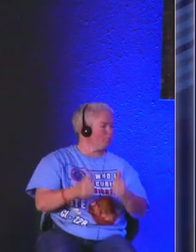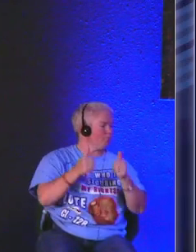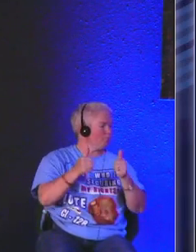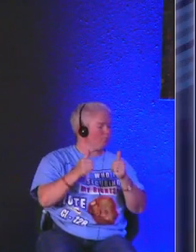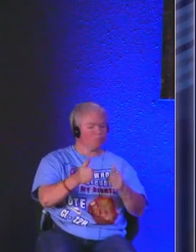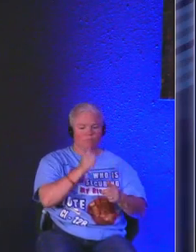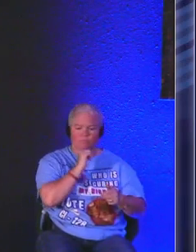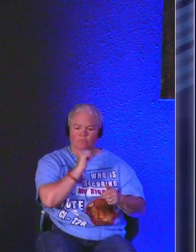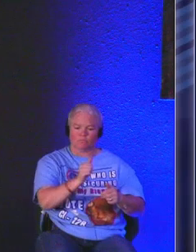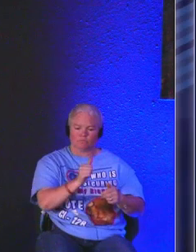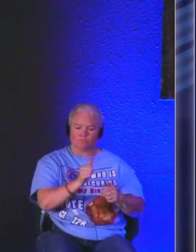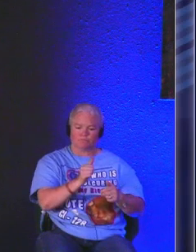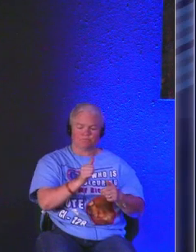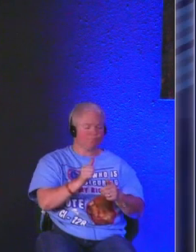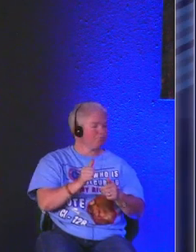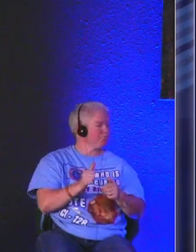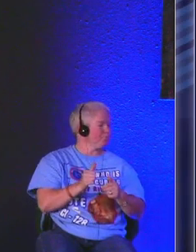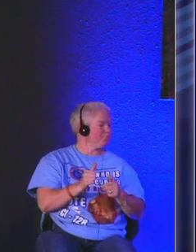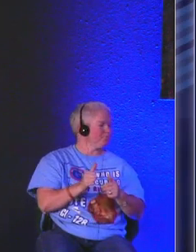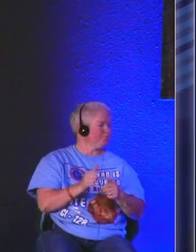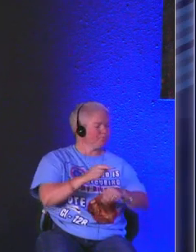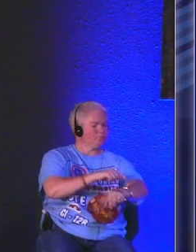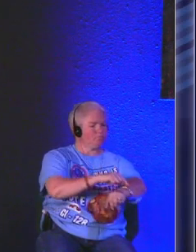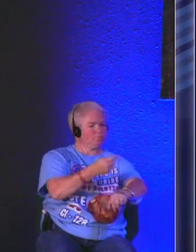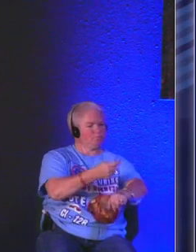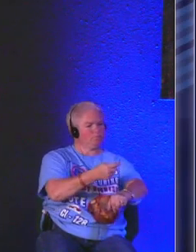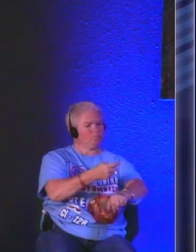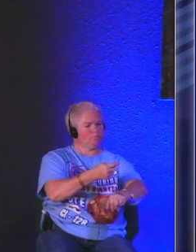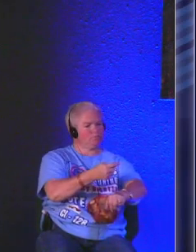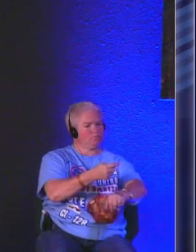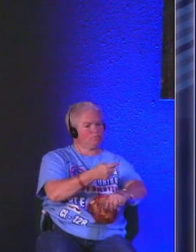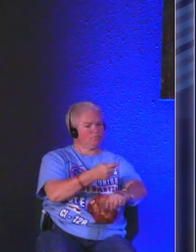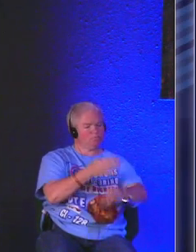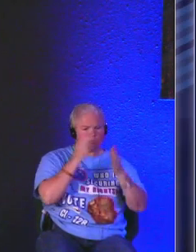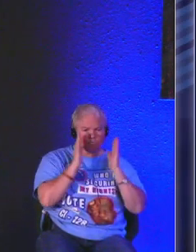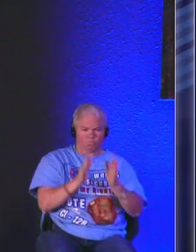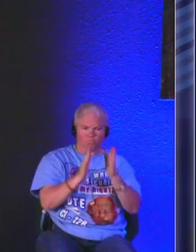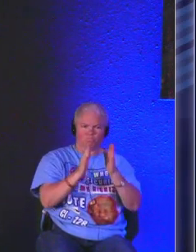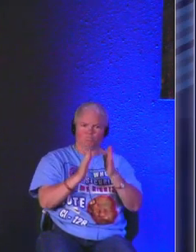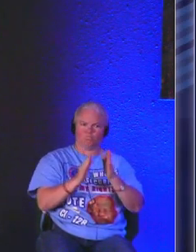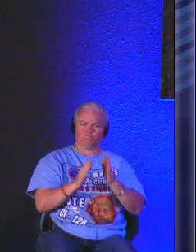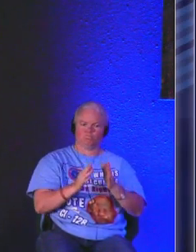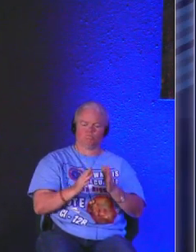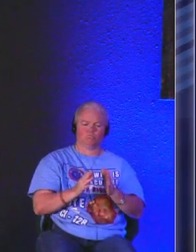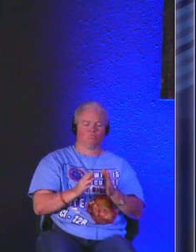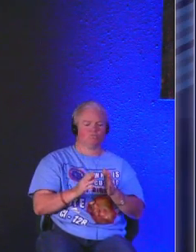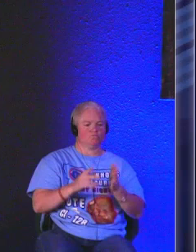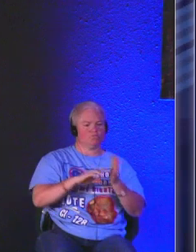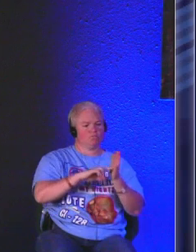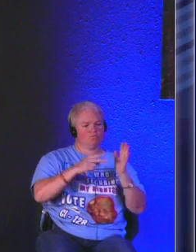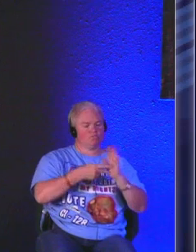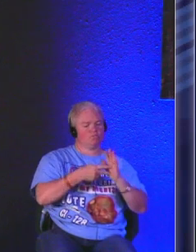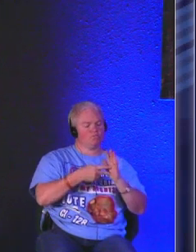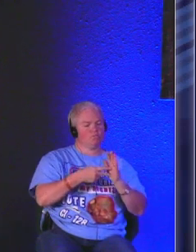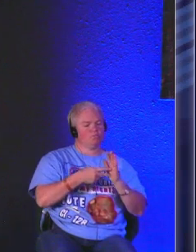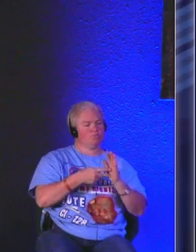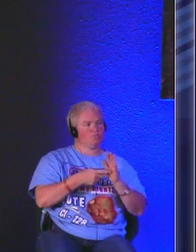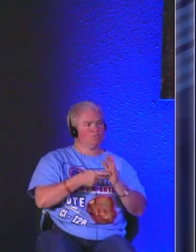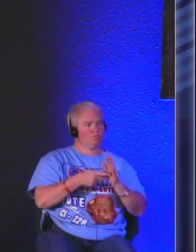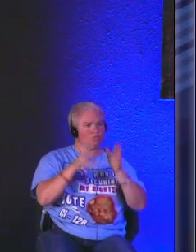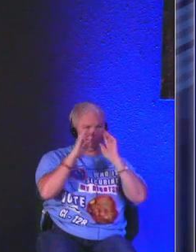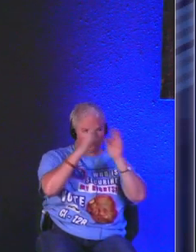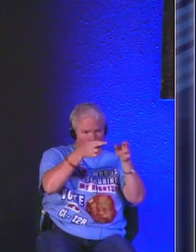not too disturbed as long as they are not directly effective have you noticed that